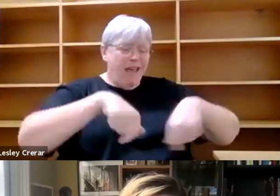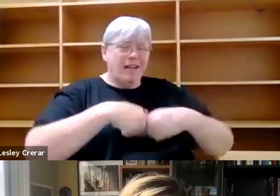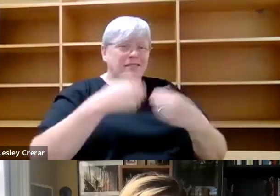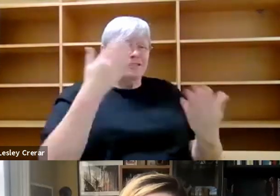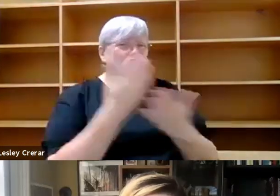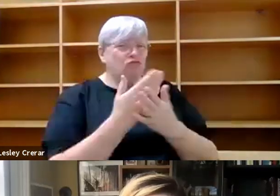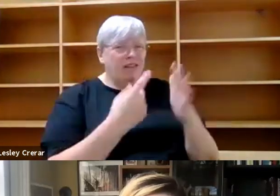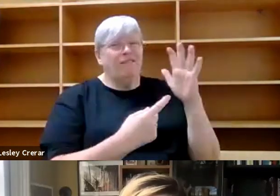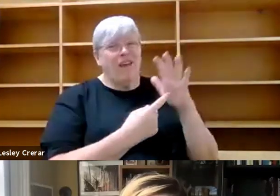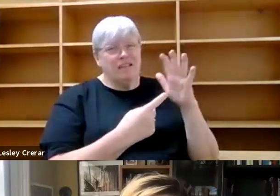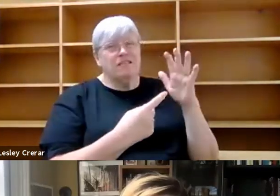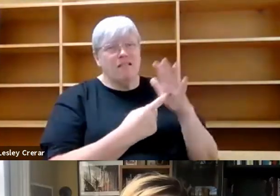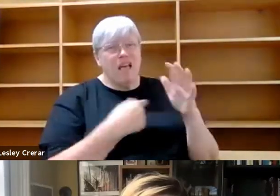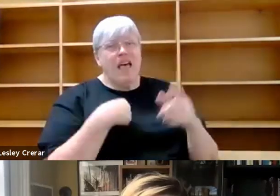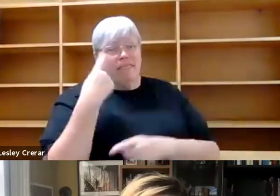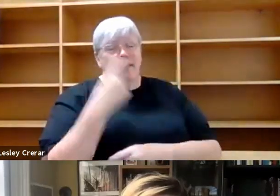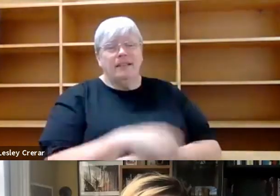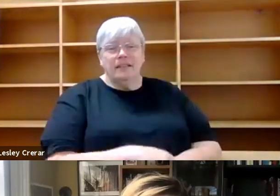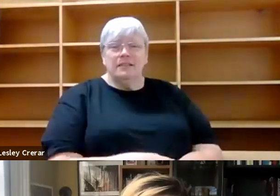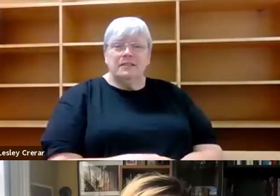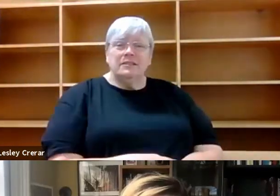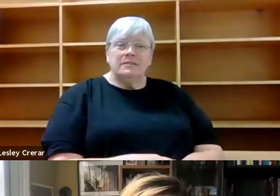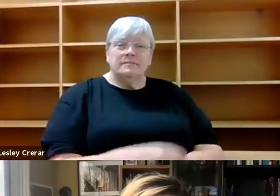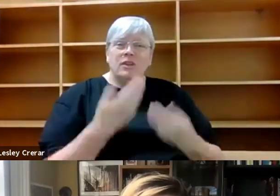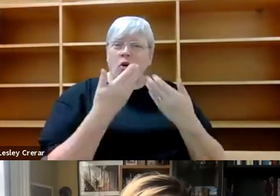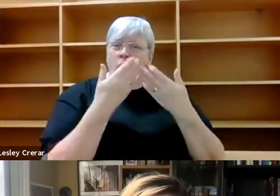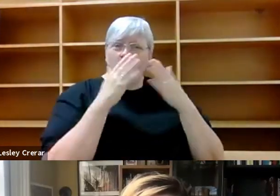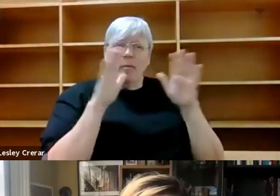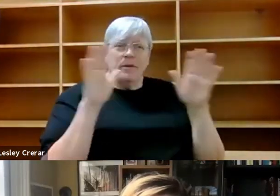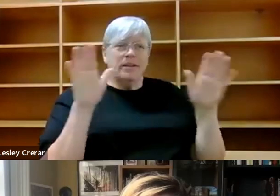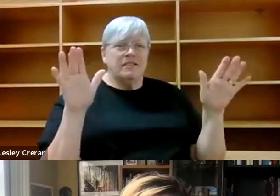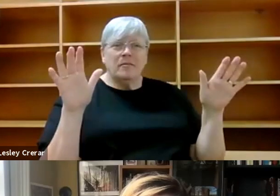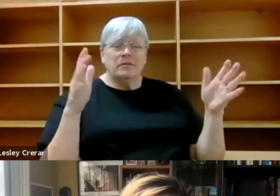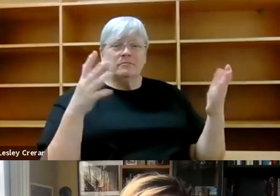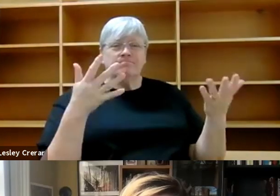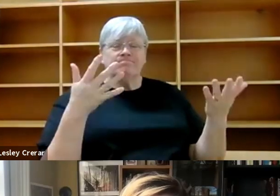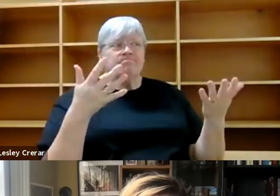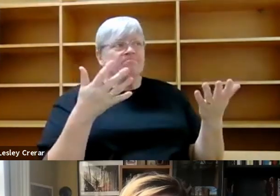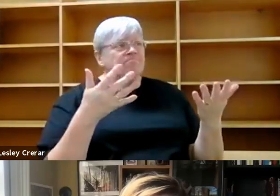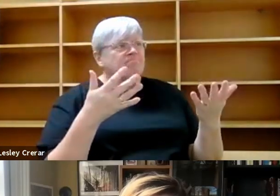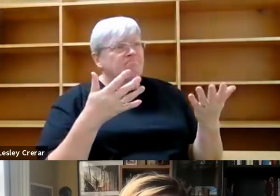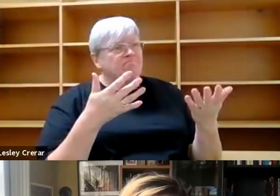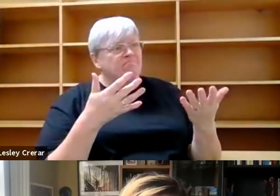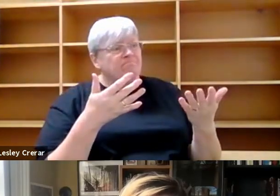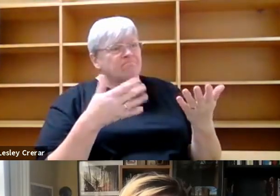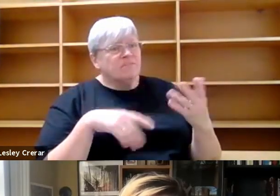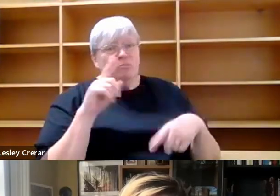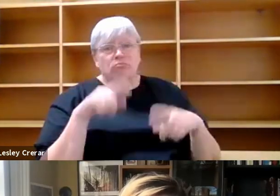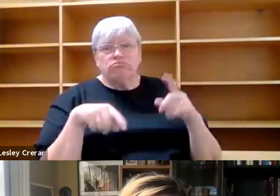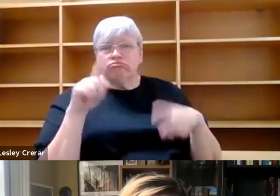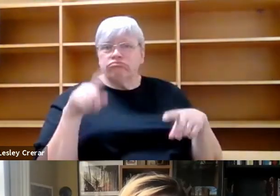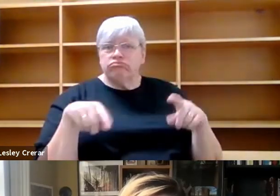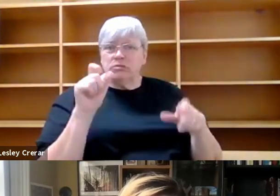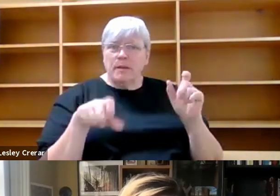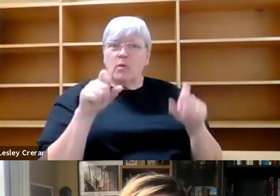really, really vital, I think. Um, and, and it, opens up, I guess, the, the, the range of people who can actually have that